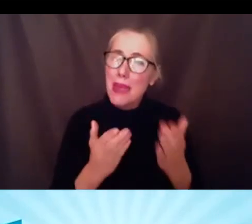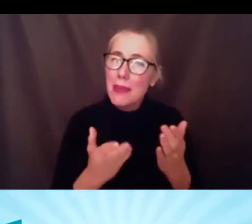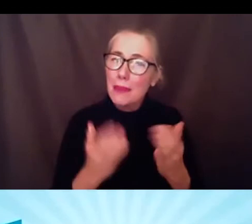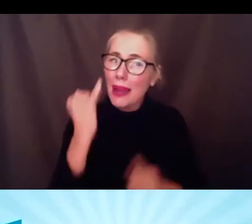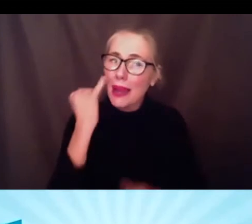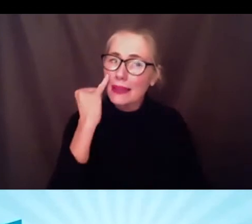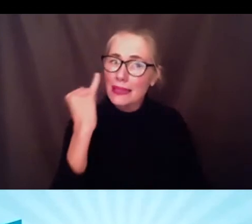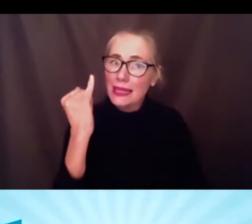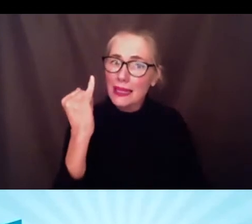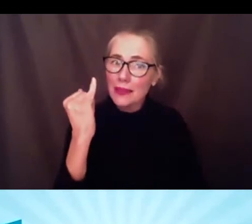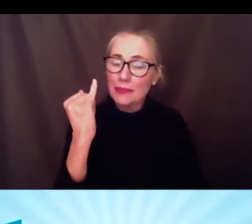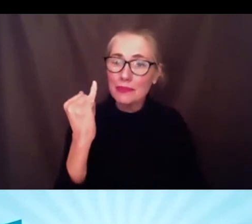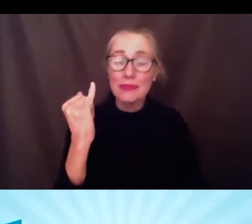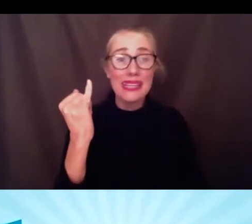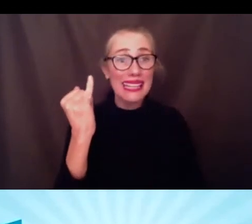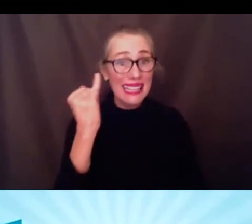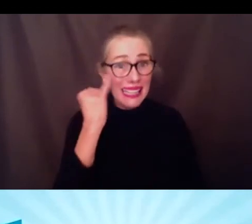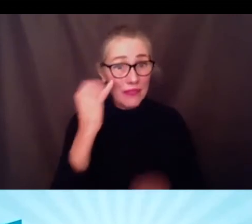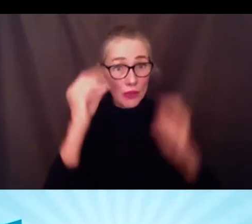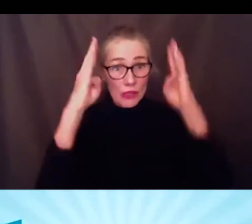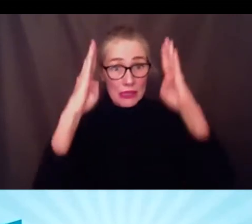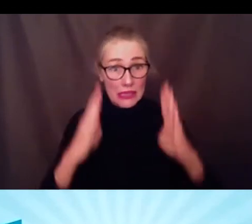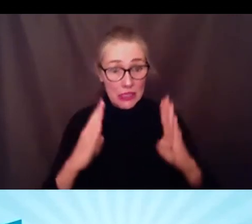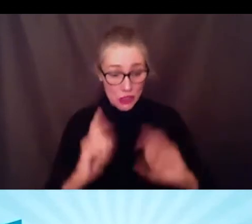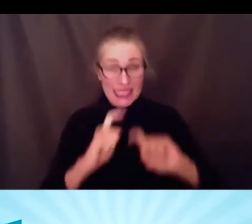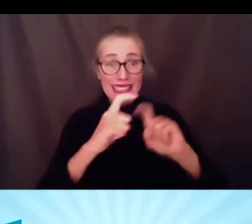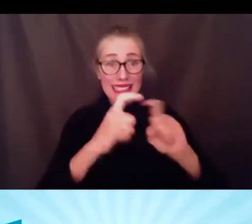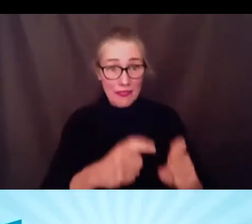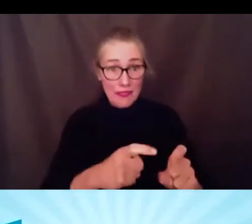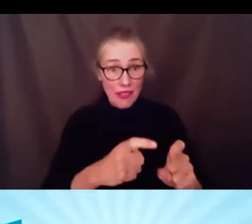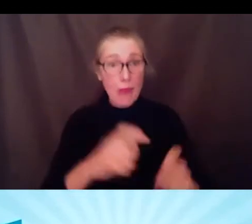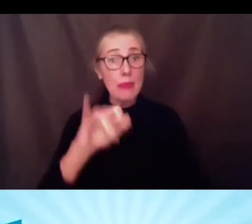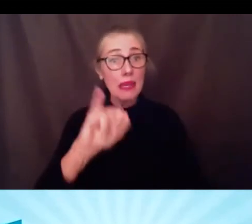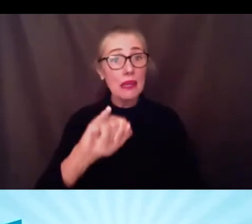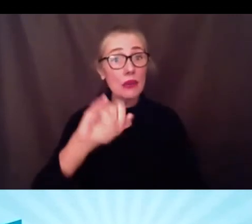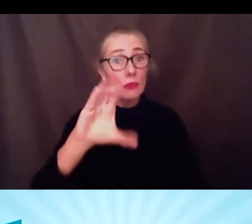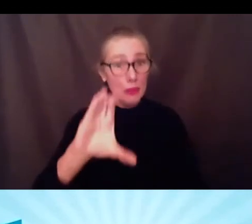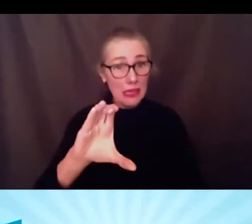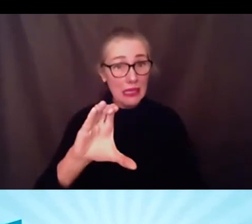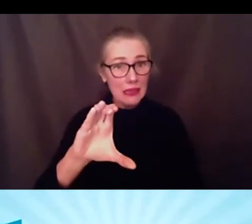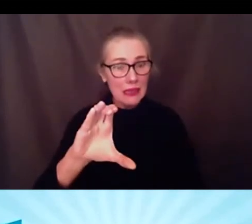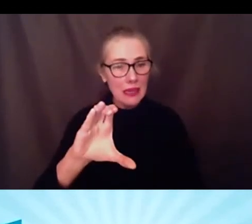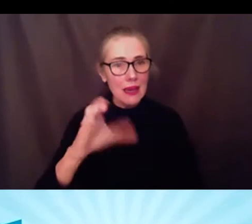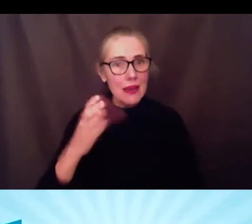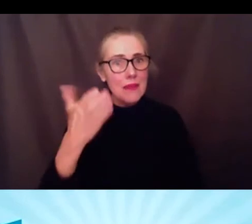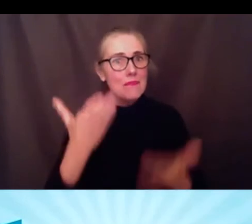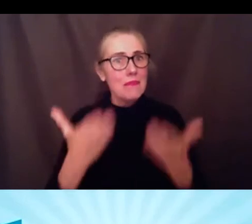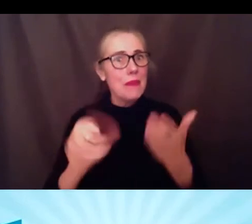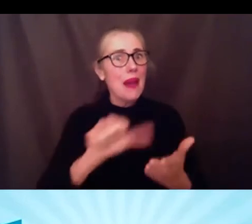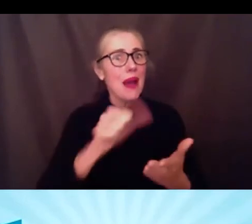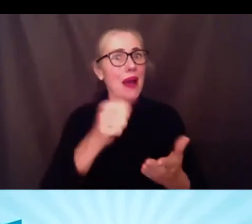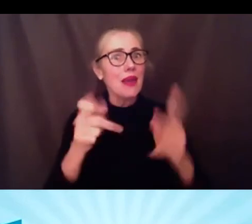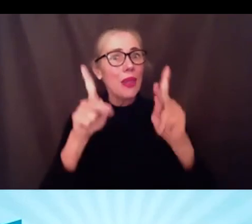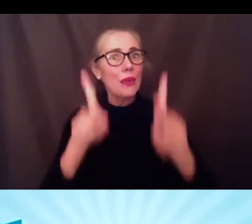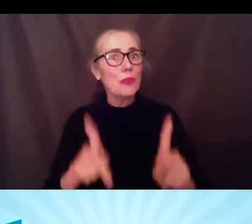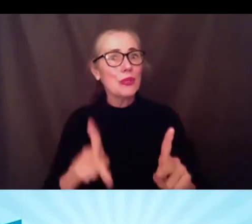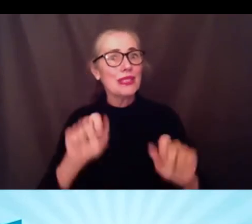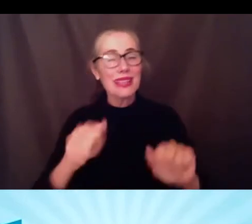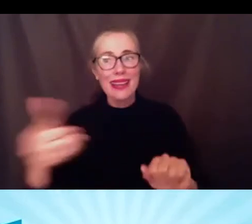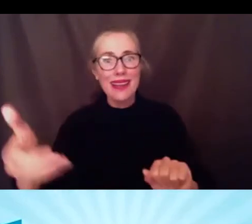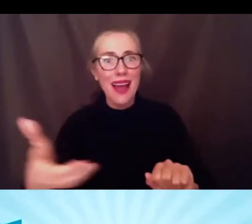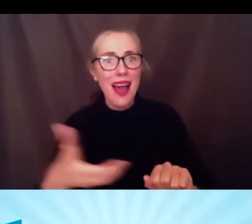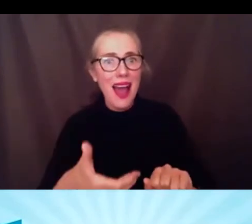so that it's not an additional burden to the teachers i'm also i also want to acknowledge